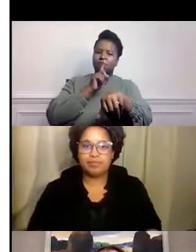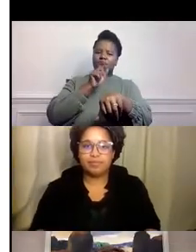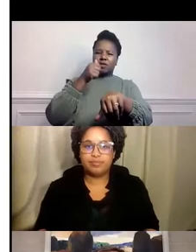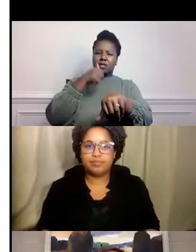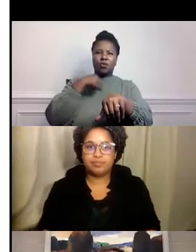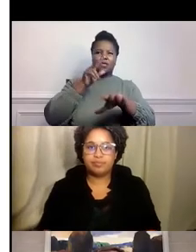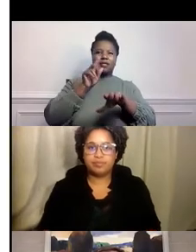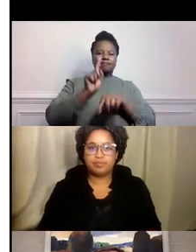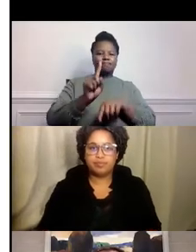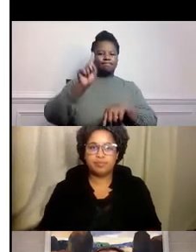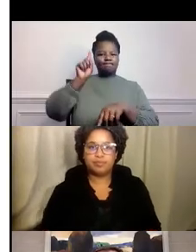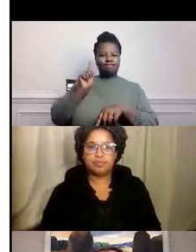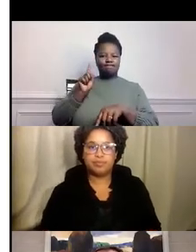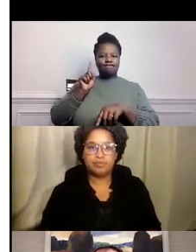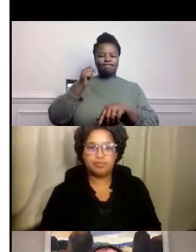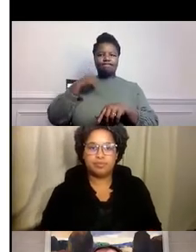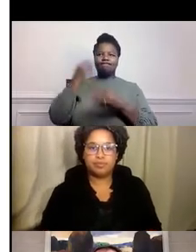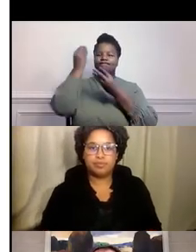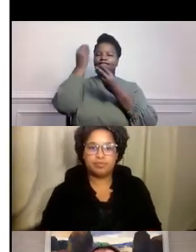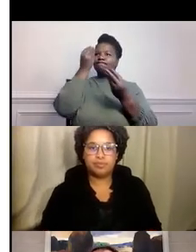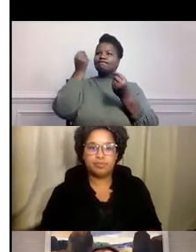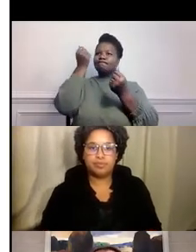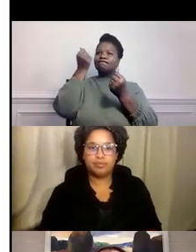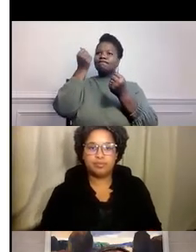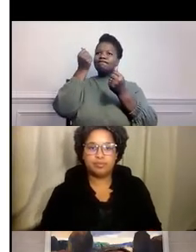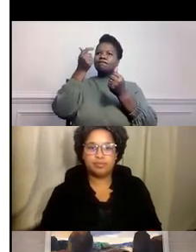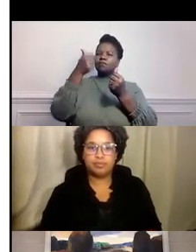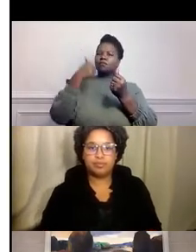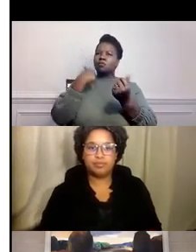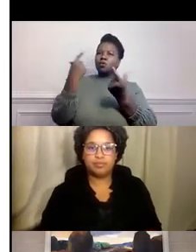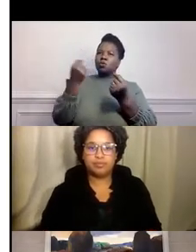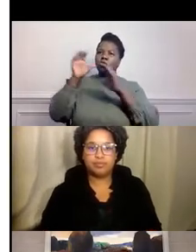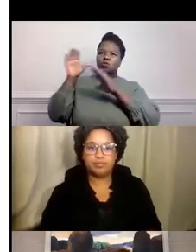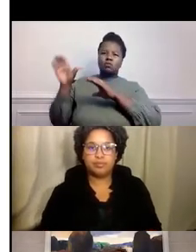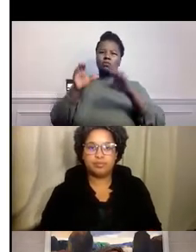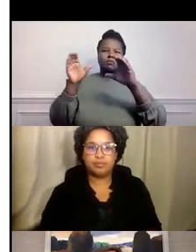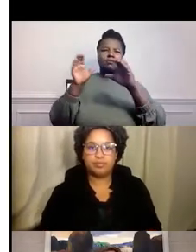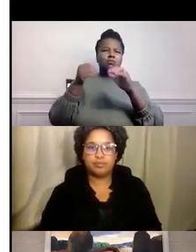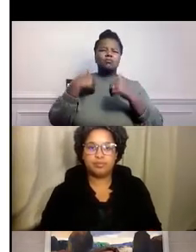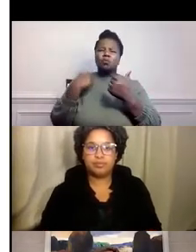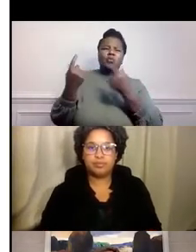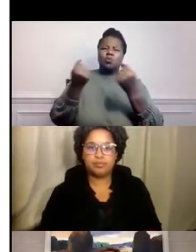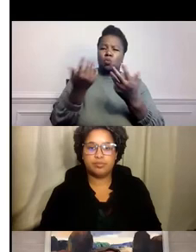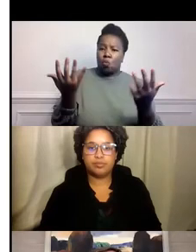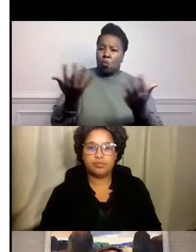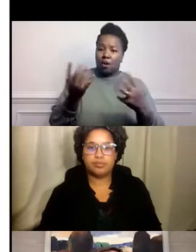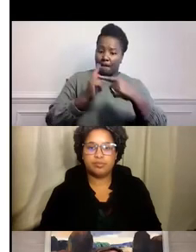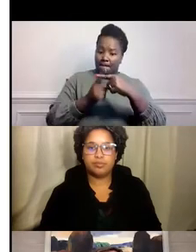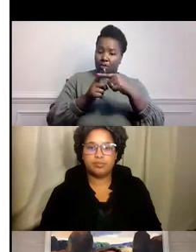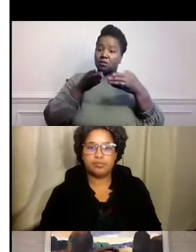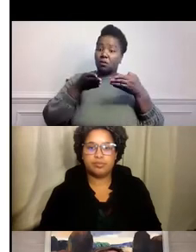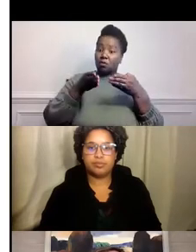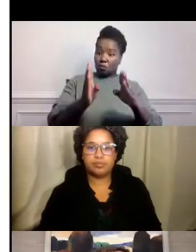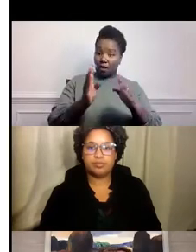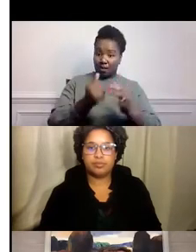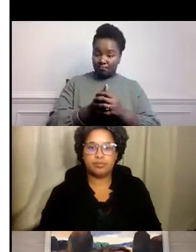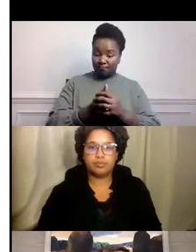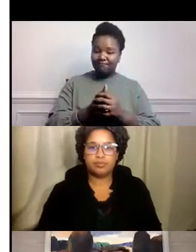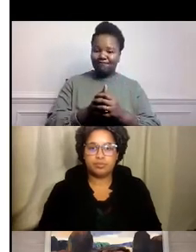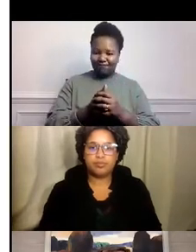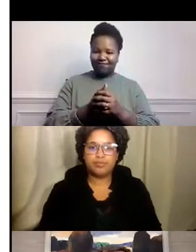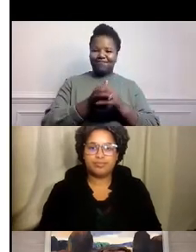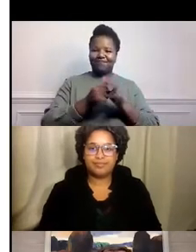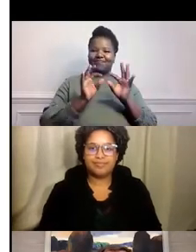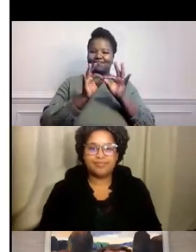we can do to move things forward in a positive direction. And I would say that that work over a couple of years really culminated